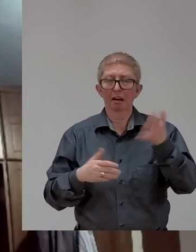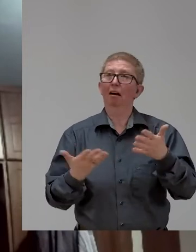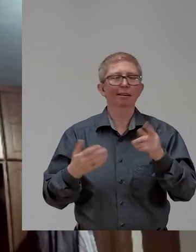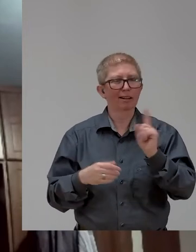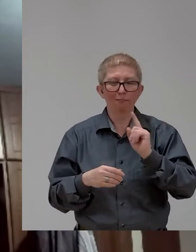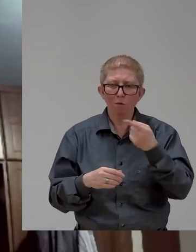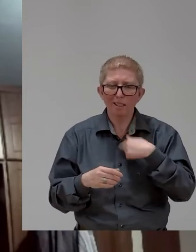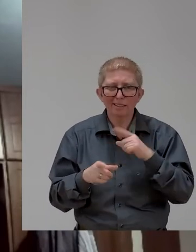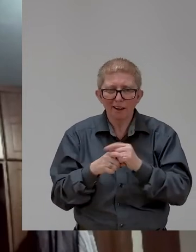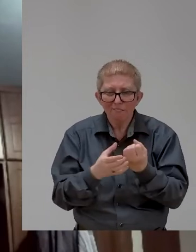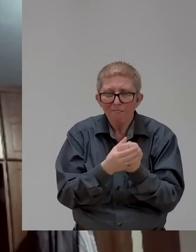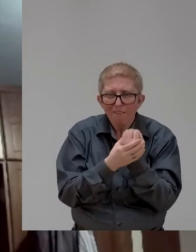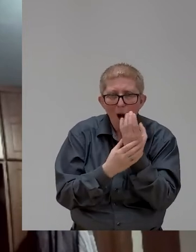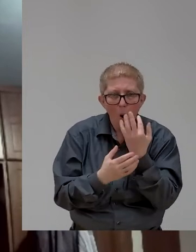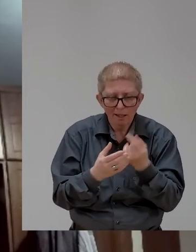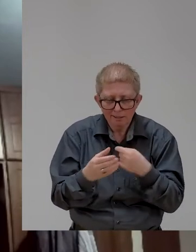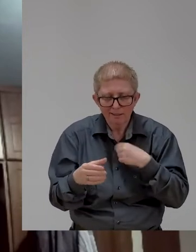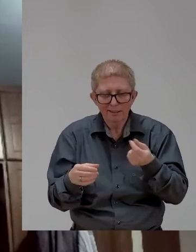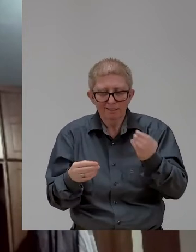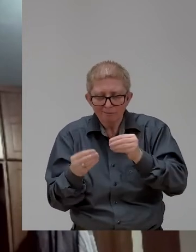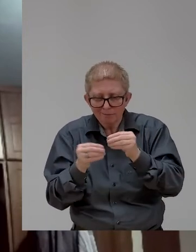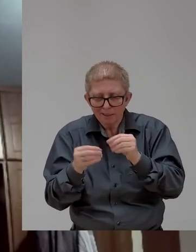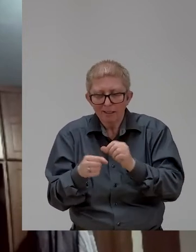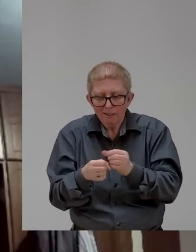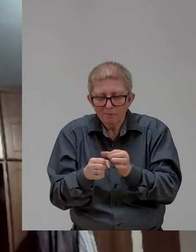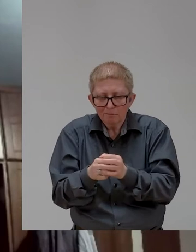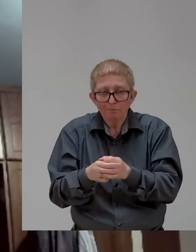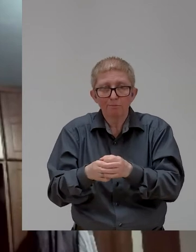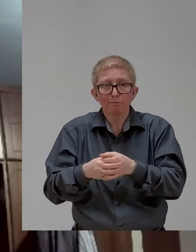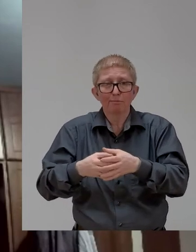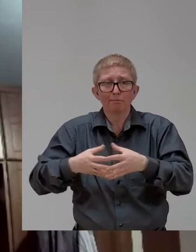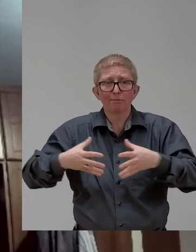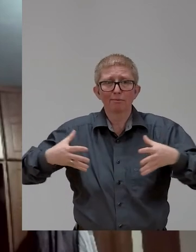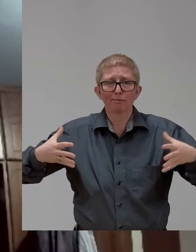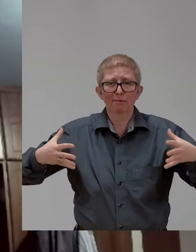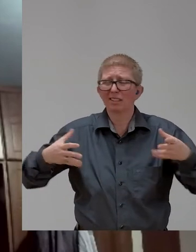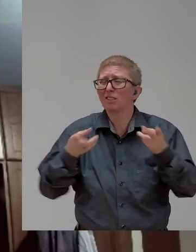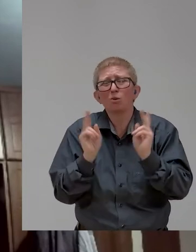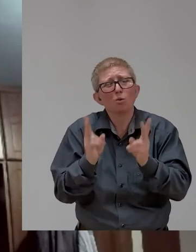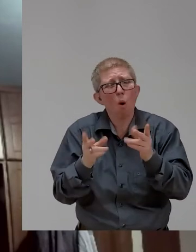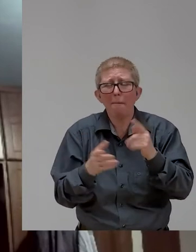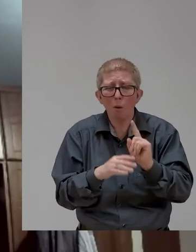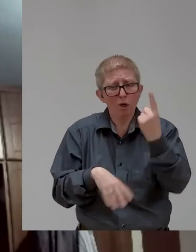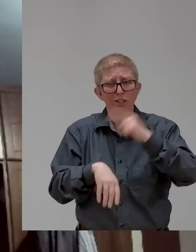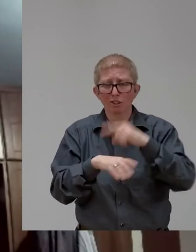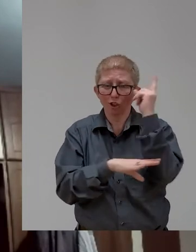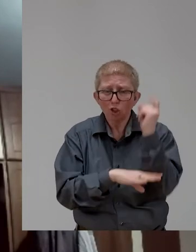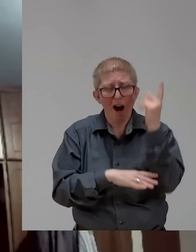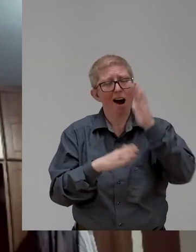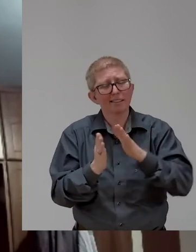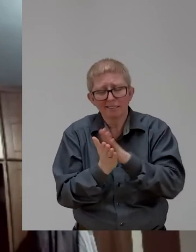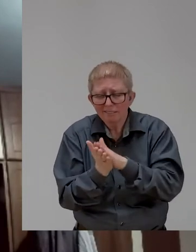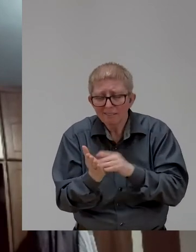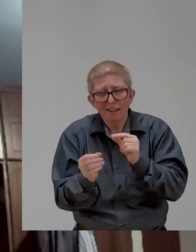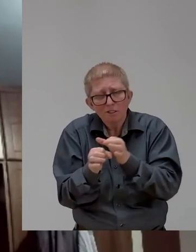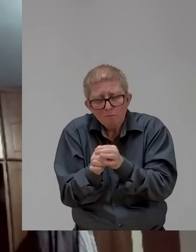show it bigger. But always start small. And the second tip I want to share with our viewers is that make